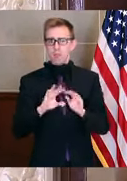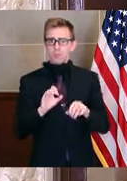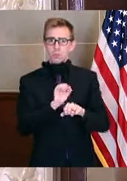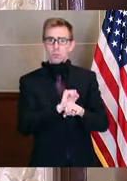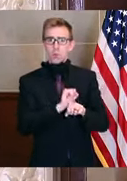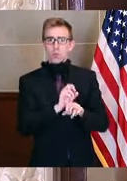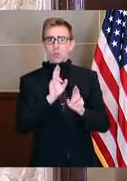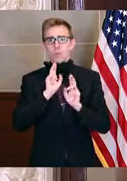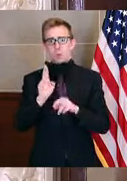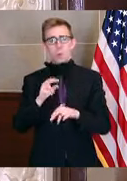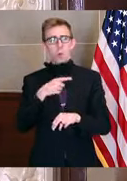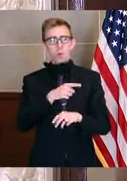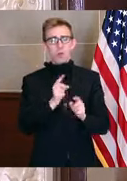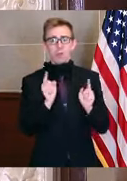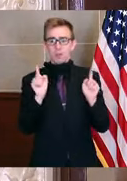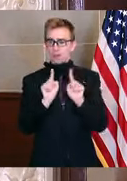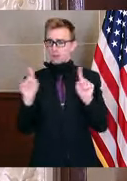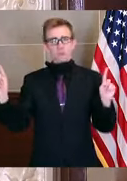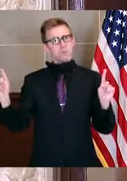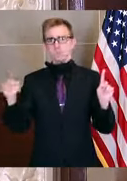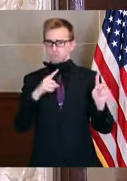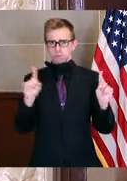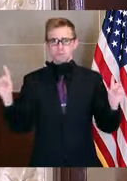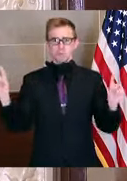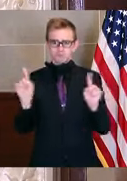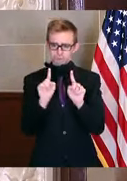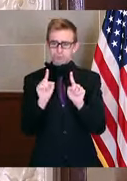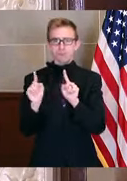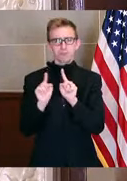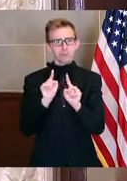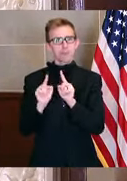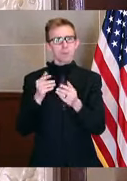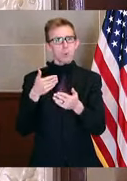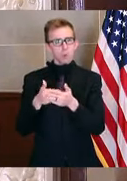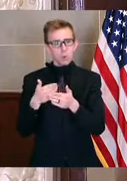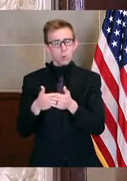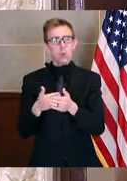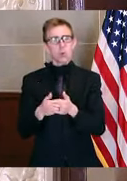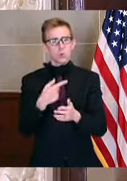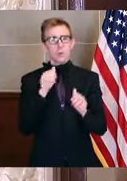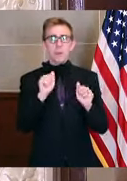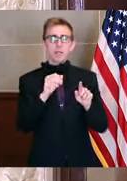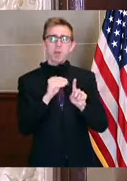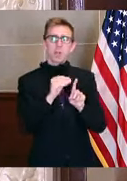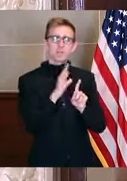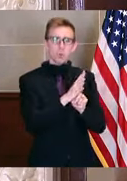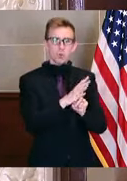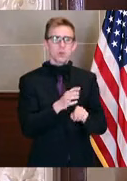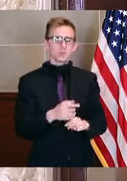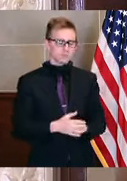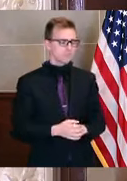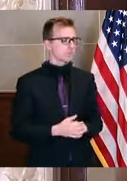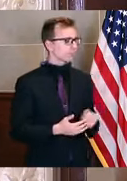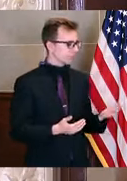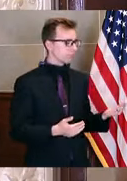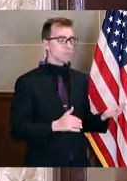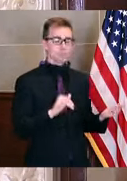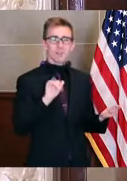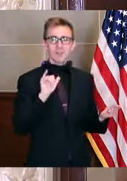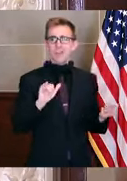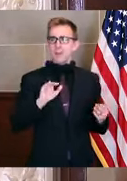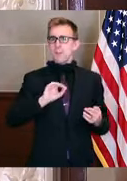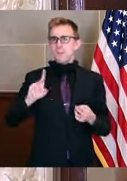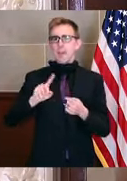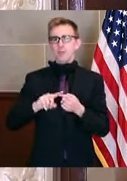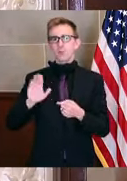reporting that they're not keeping distance, that they are having interaction, that they are exposed. Well, that gets back to the point